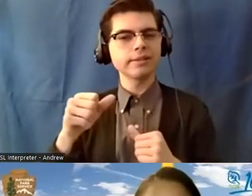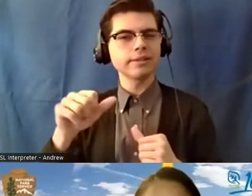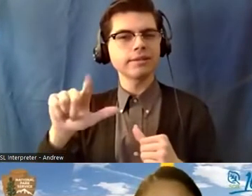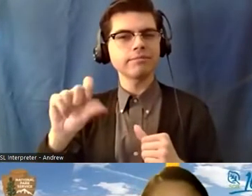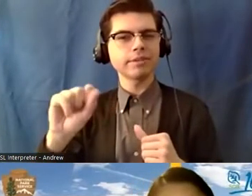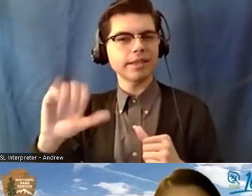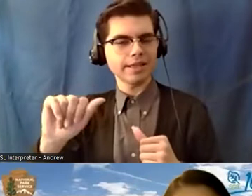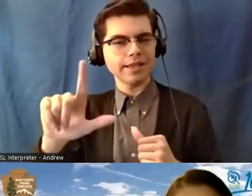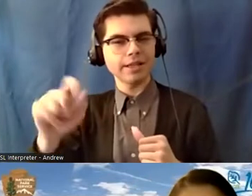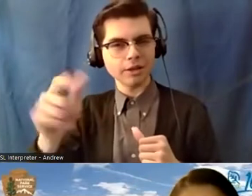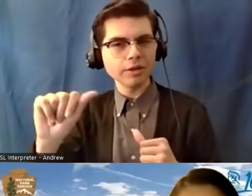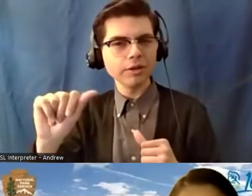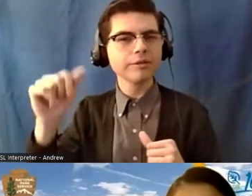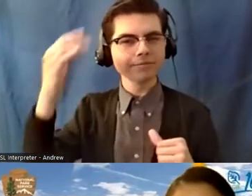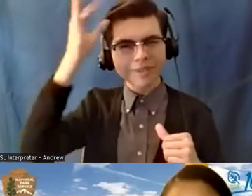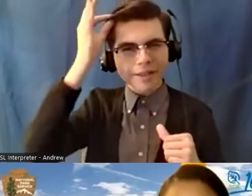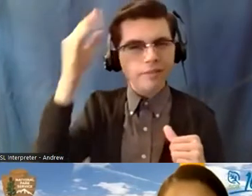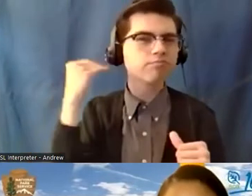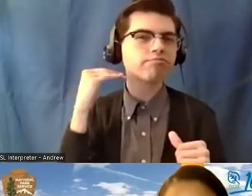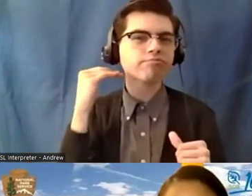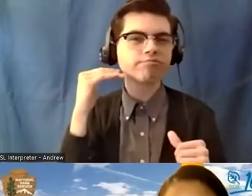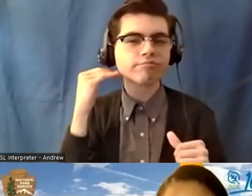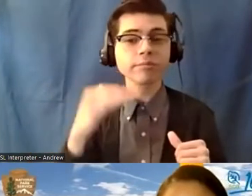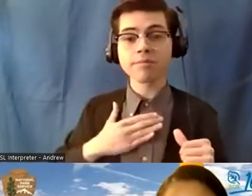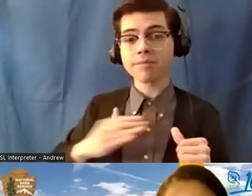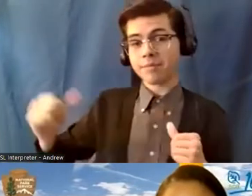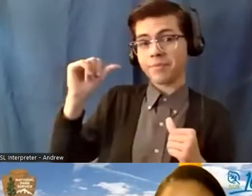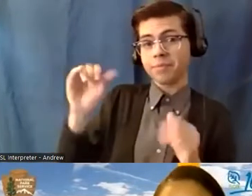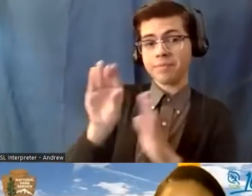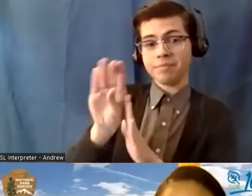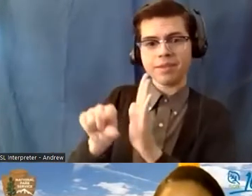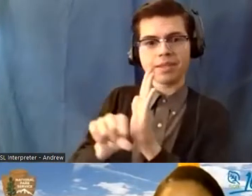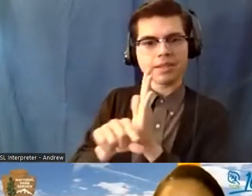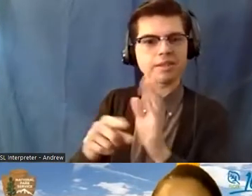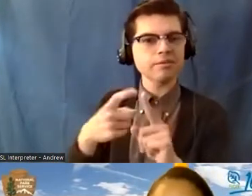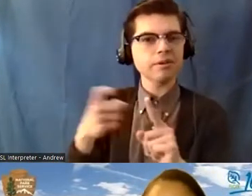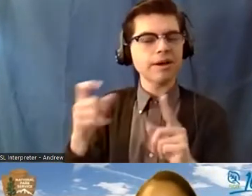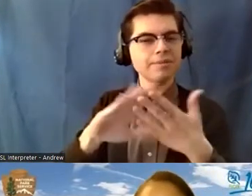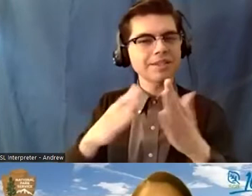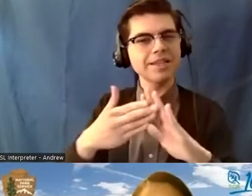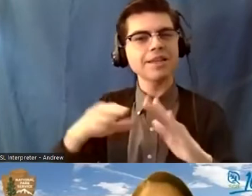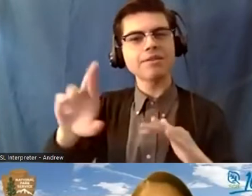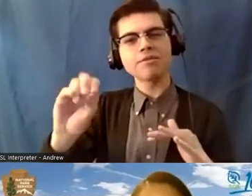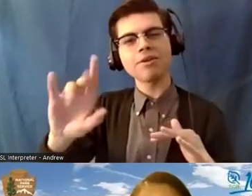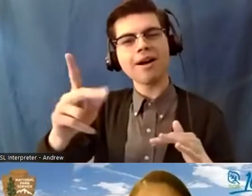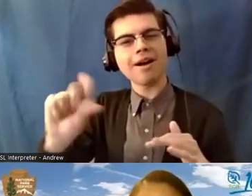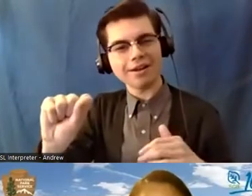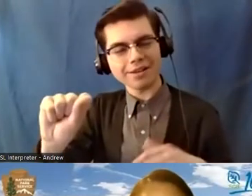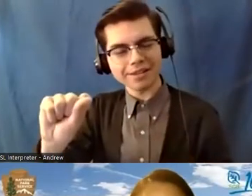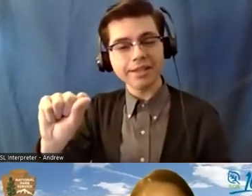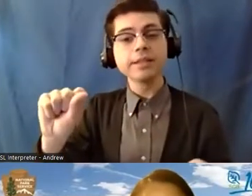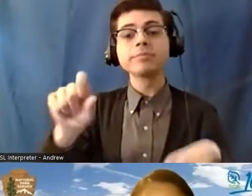As you can see, my background is that of one view from the City of Rocks. We also,